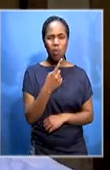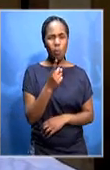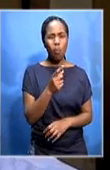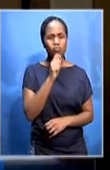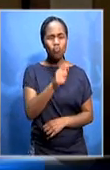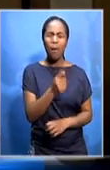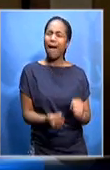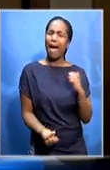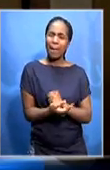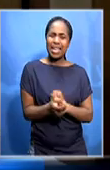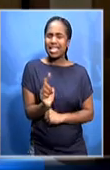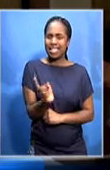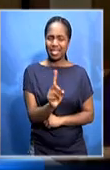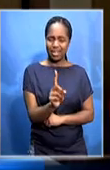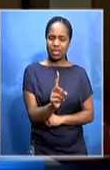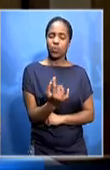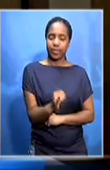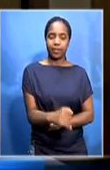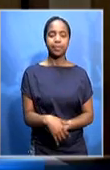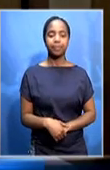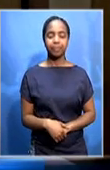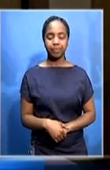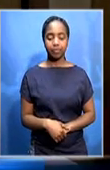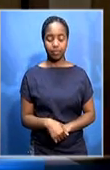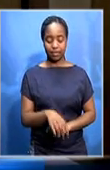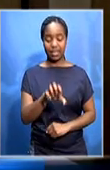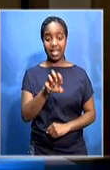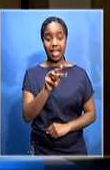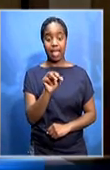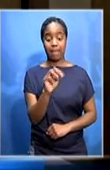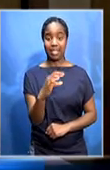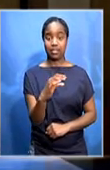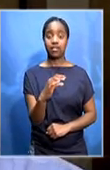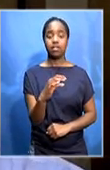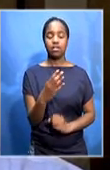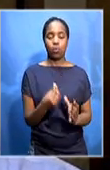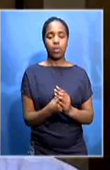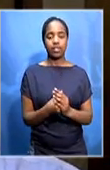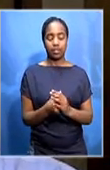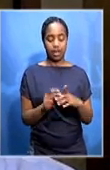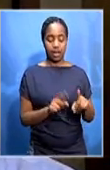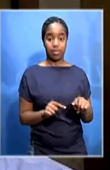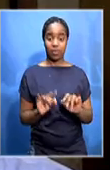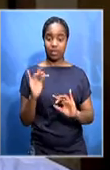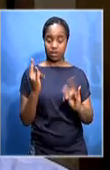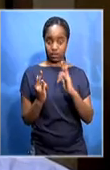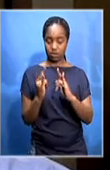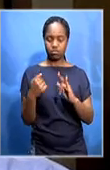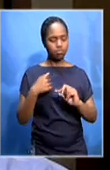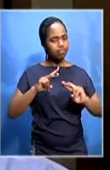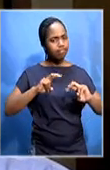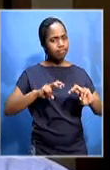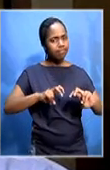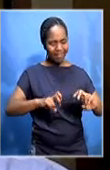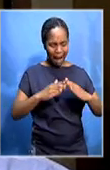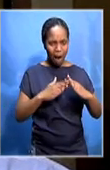this stage, we are the Western Cape Government, EMS, together with the city of Cape Town and SAPS. They are investigating the